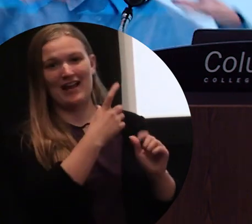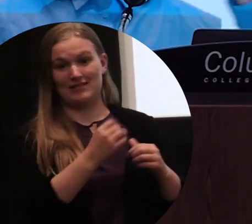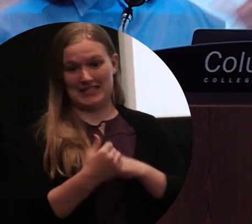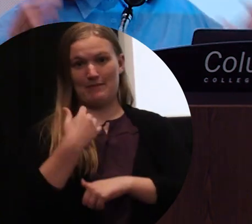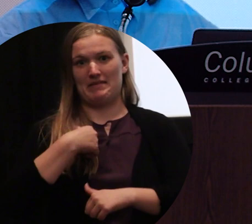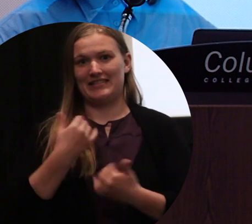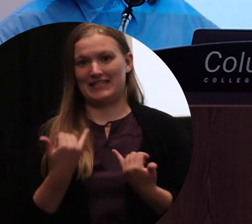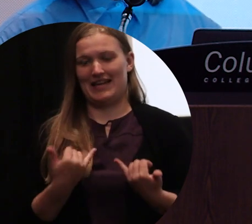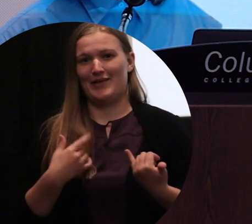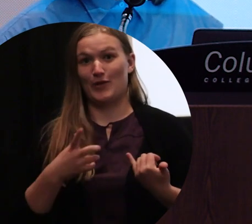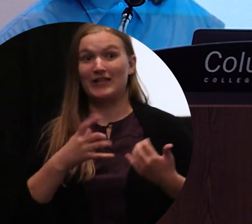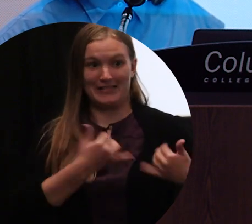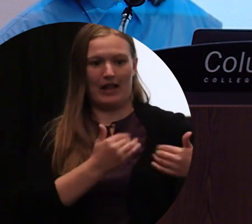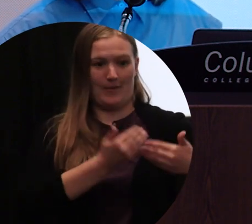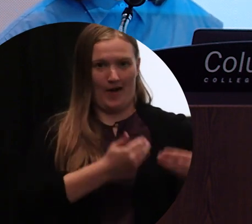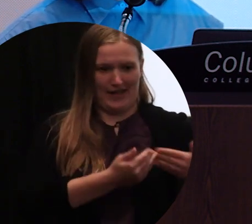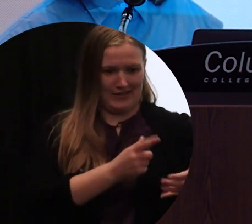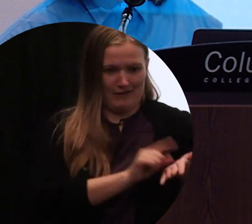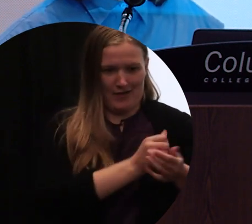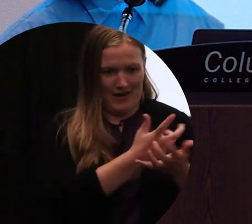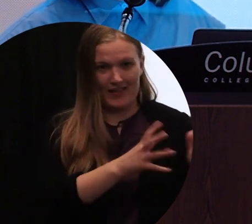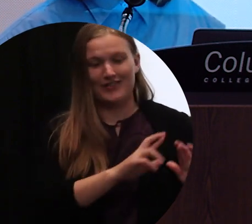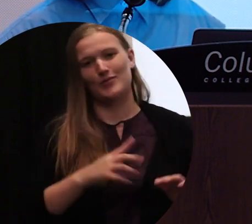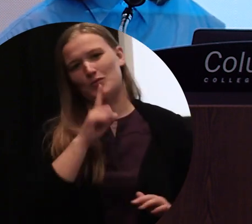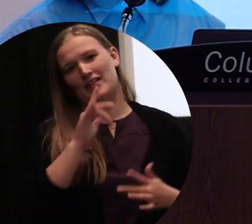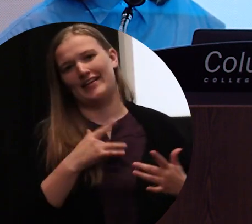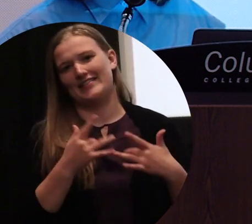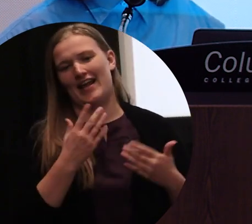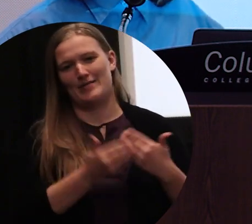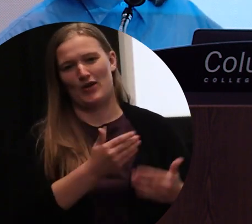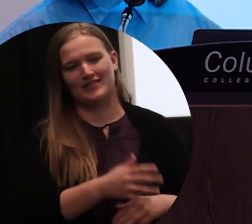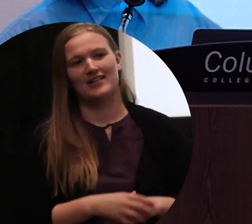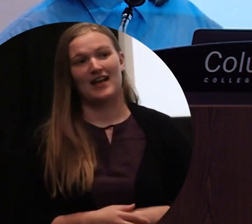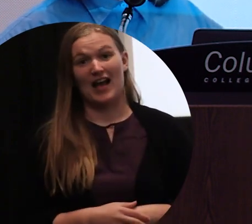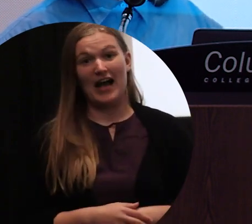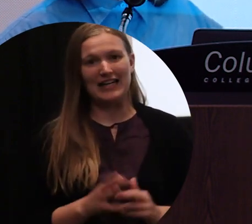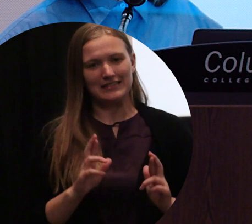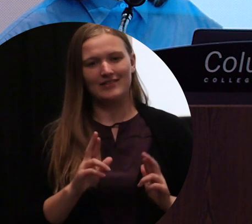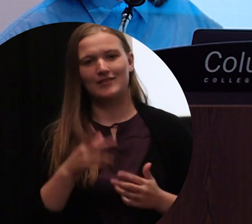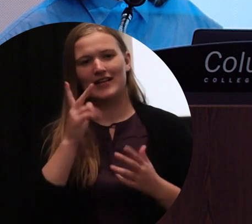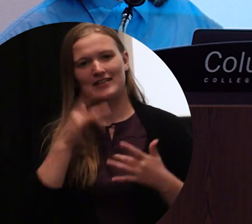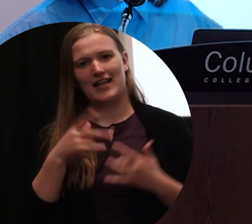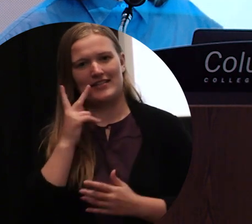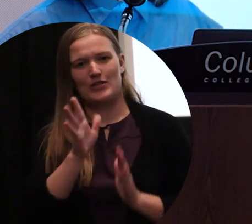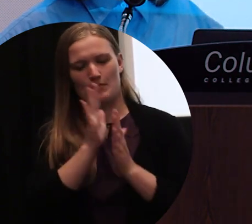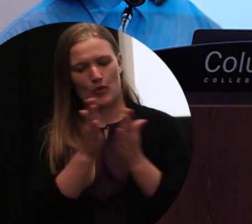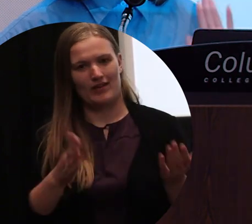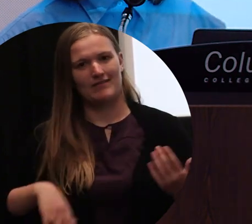process of like doing it all right now, which is really exciting. And and I got to see the book, which is really wonderful.